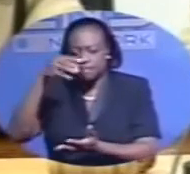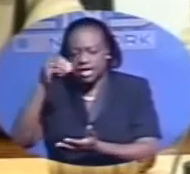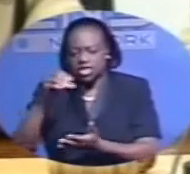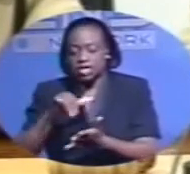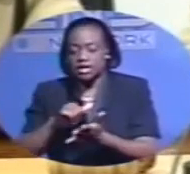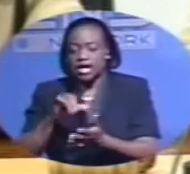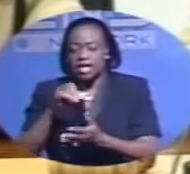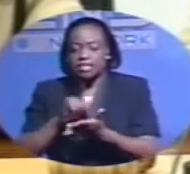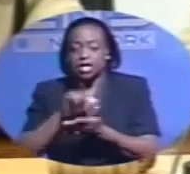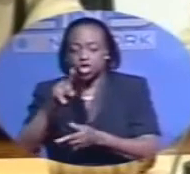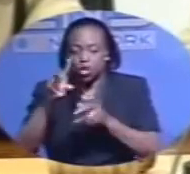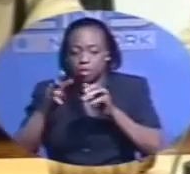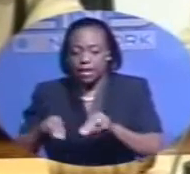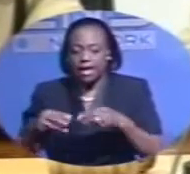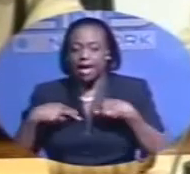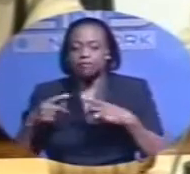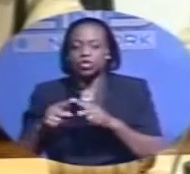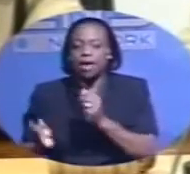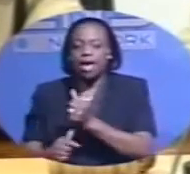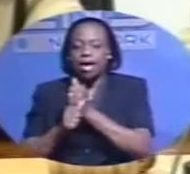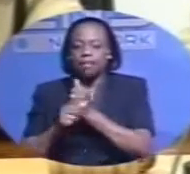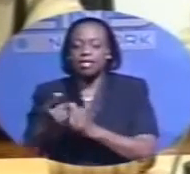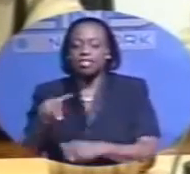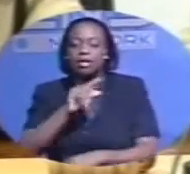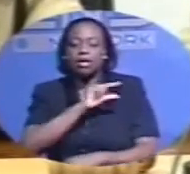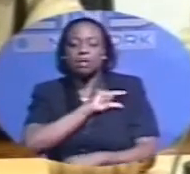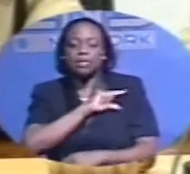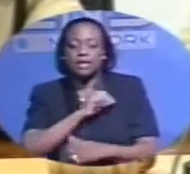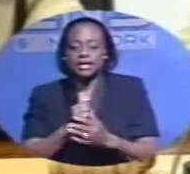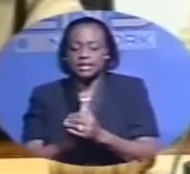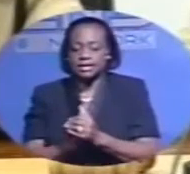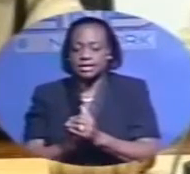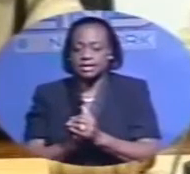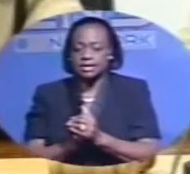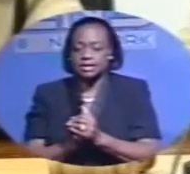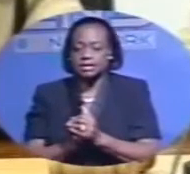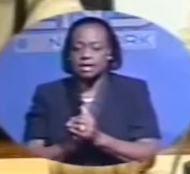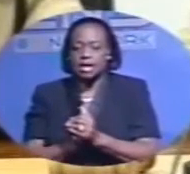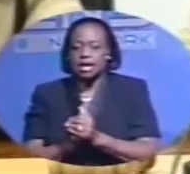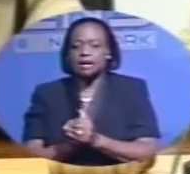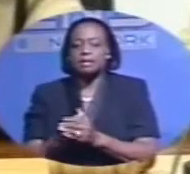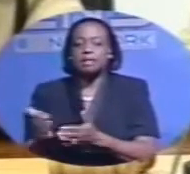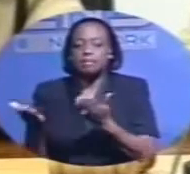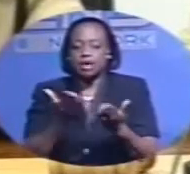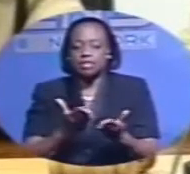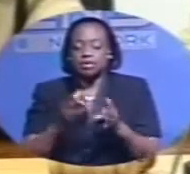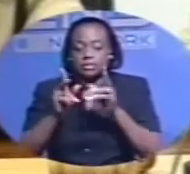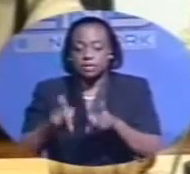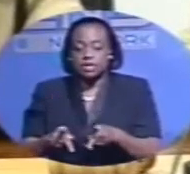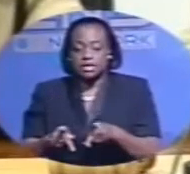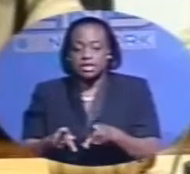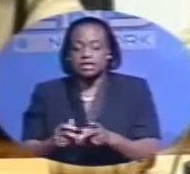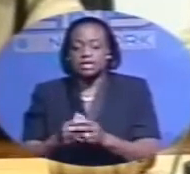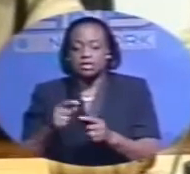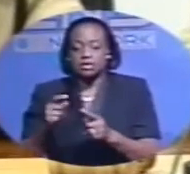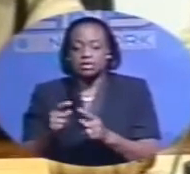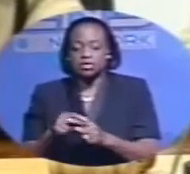in this investigation to bring forth those persons who are responsible for this serious attack.